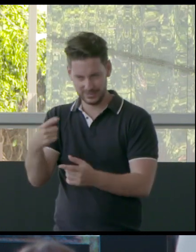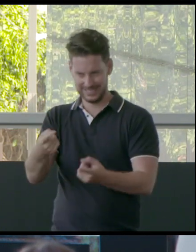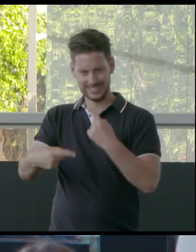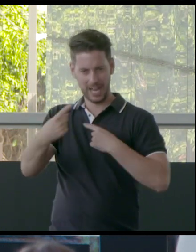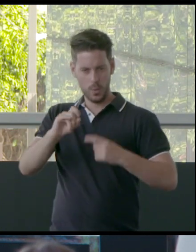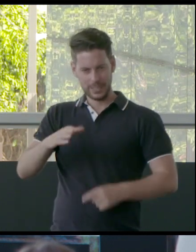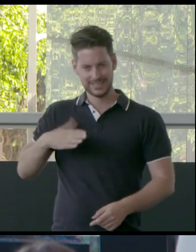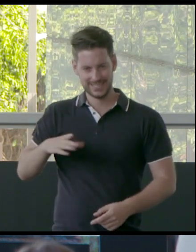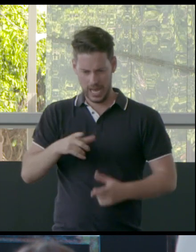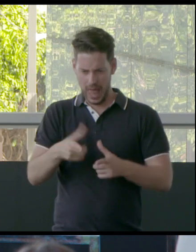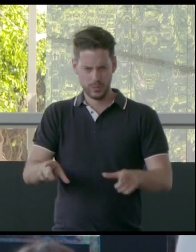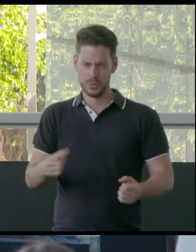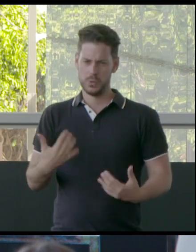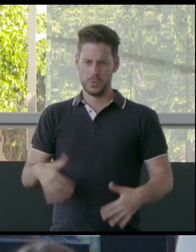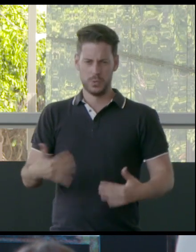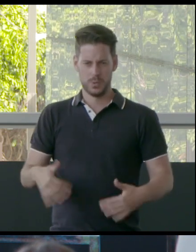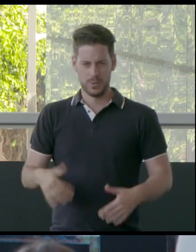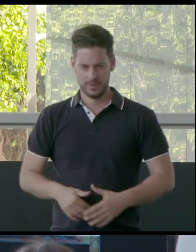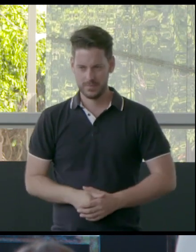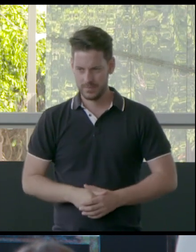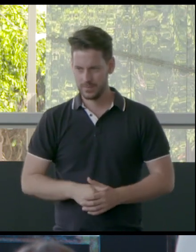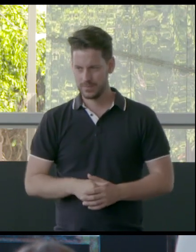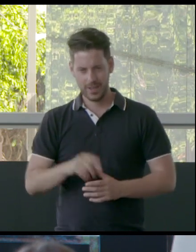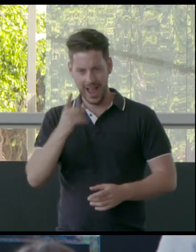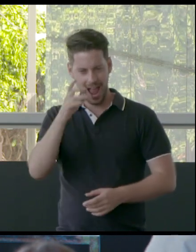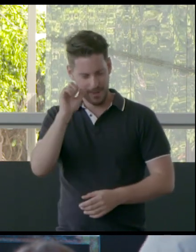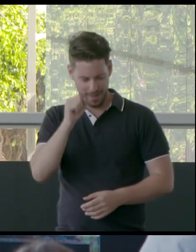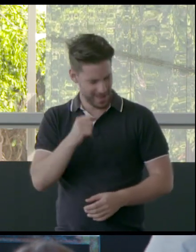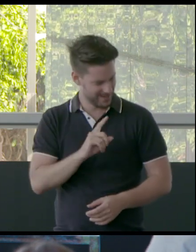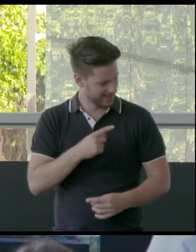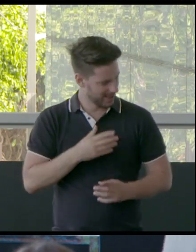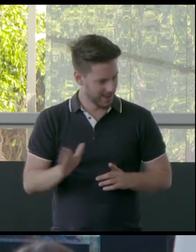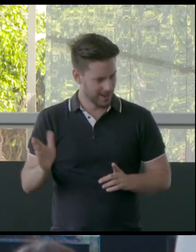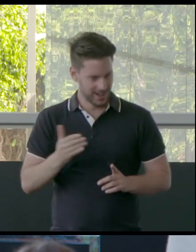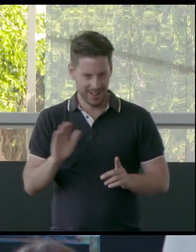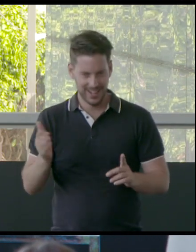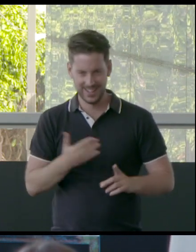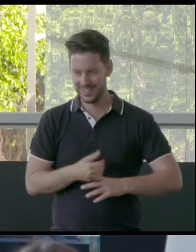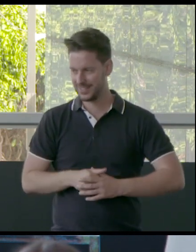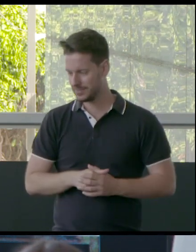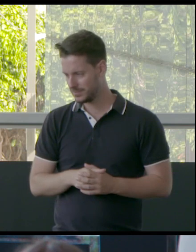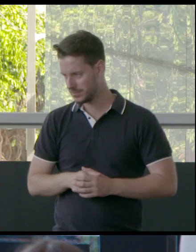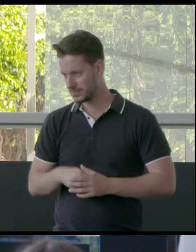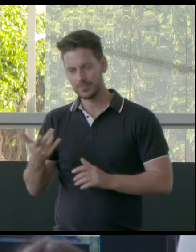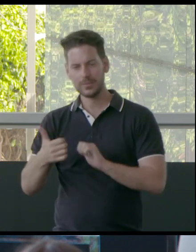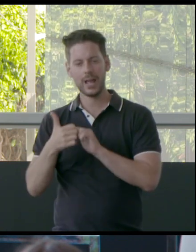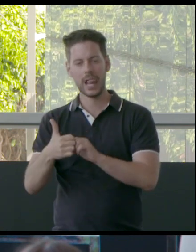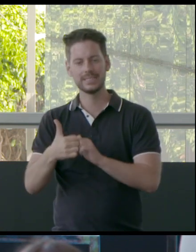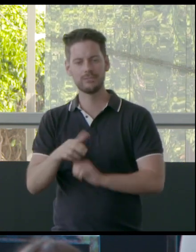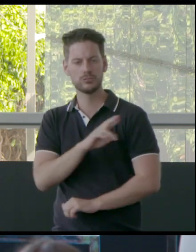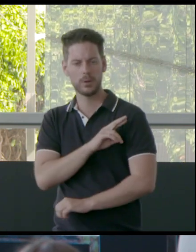And also, yeah... I can't remember what you asked me, but... Collective responsibility.